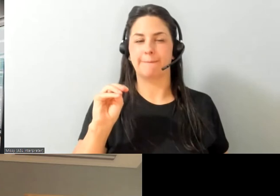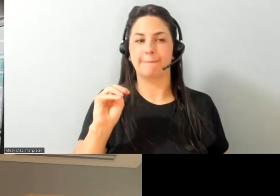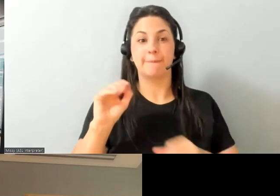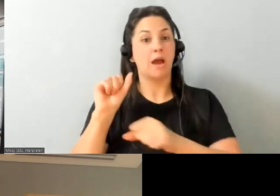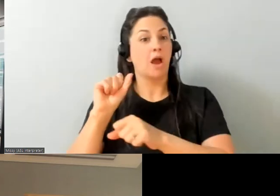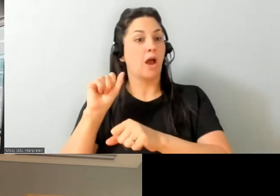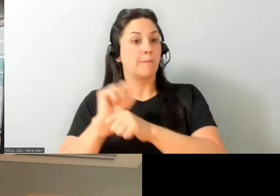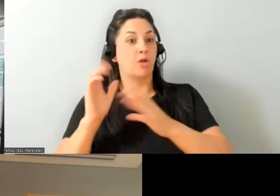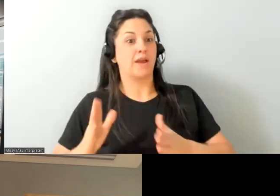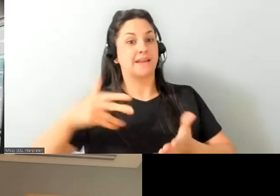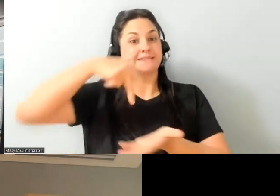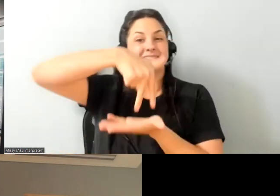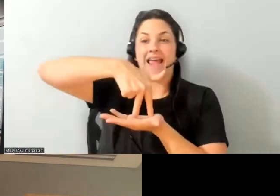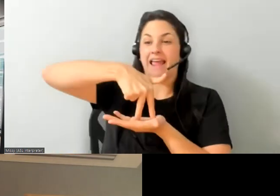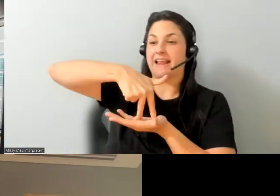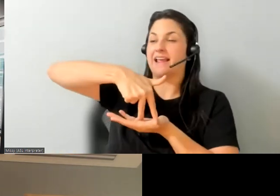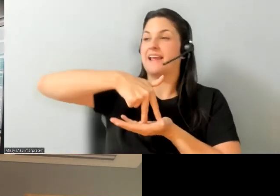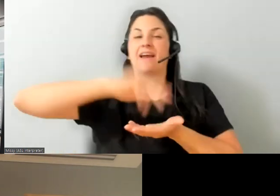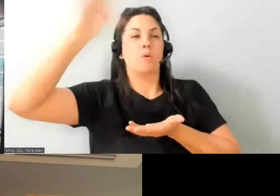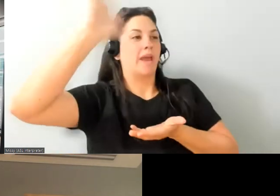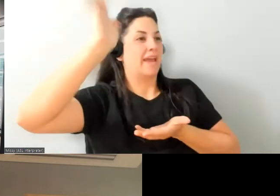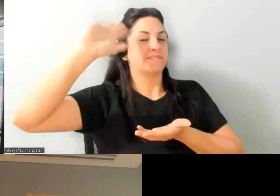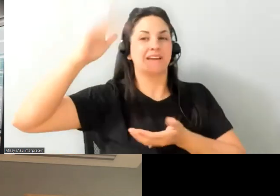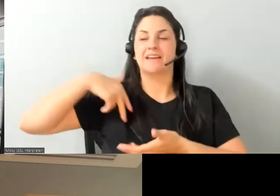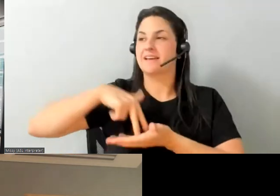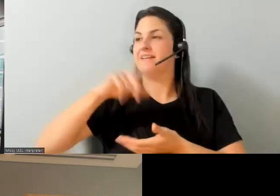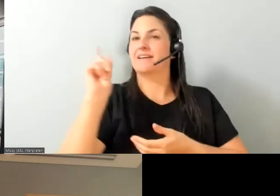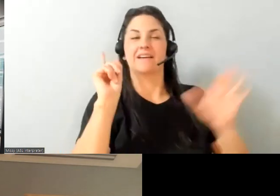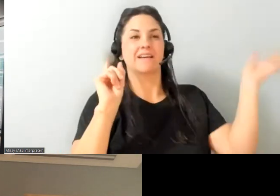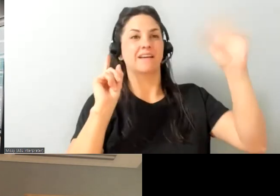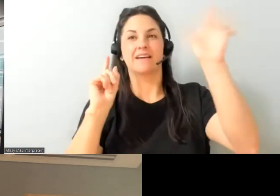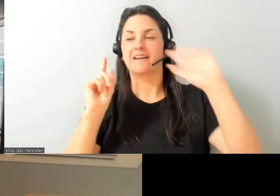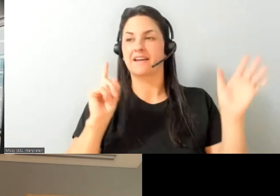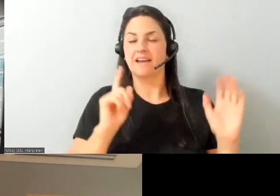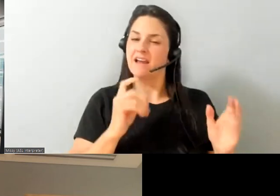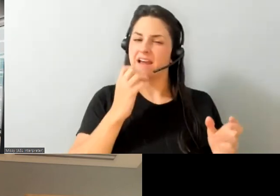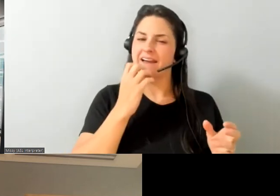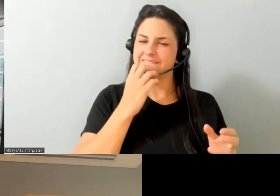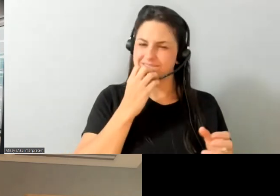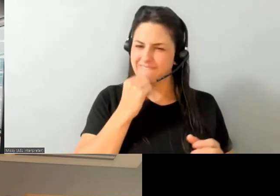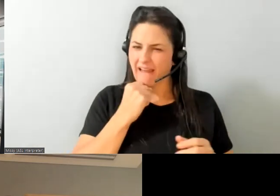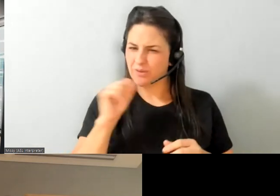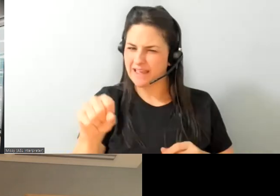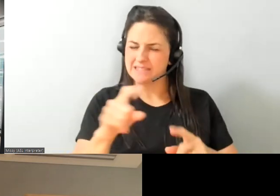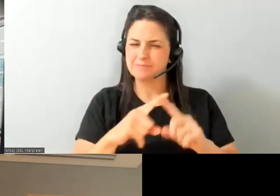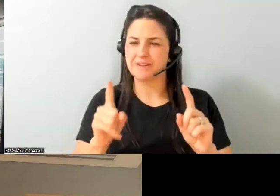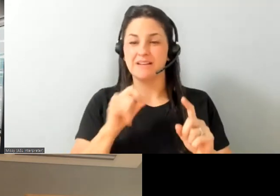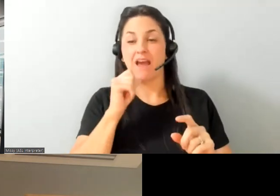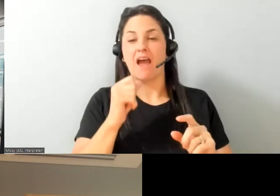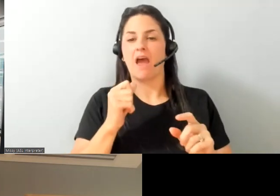door waving to people i there obviously is value to that but they're not adding any value to the business right uh